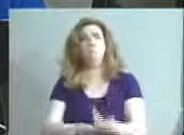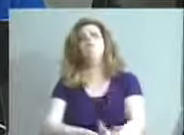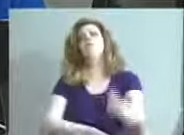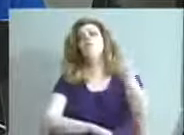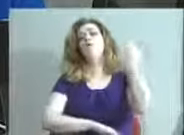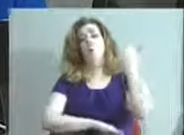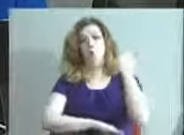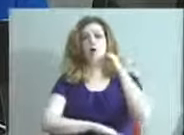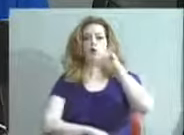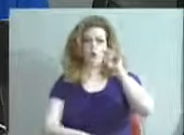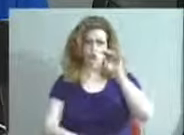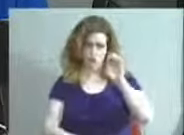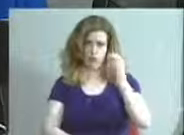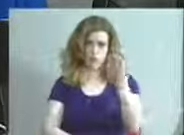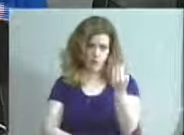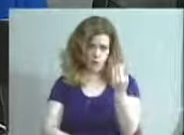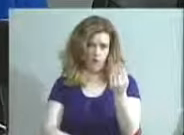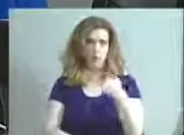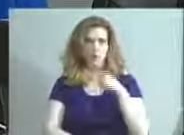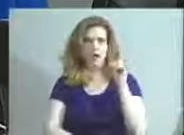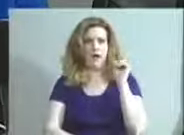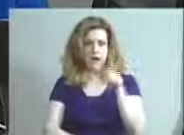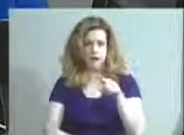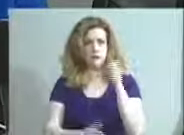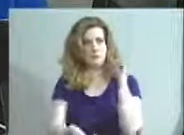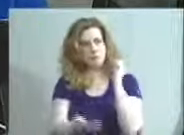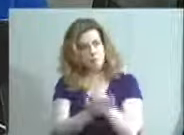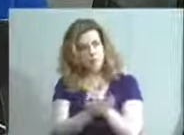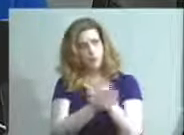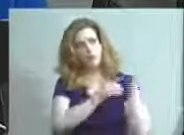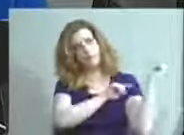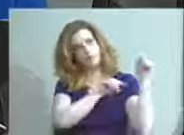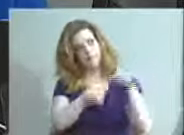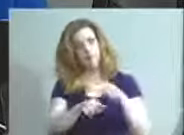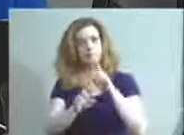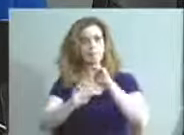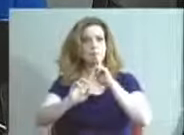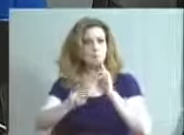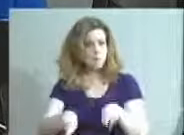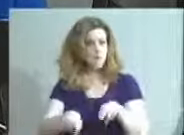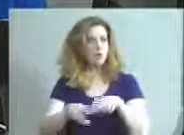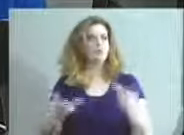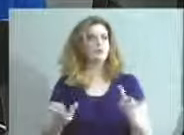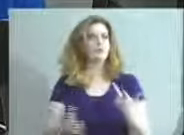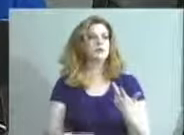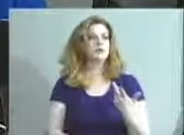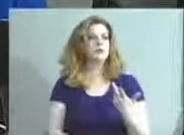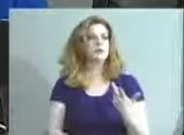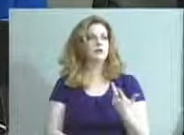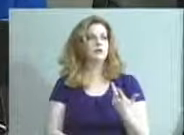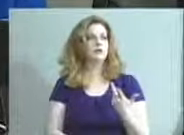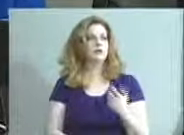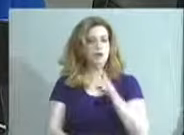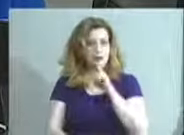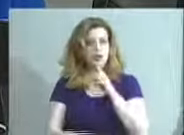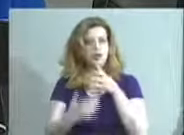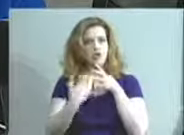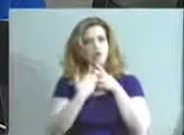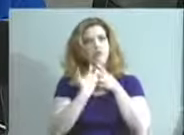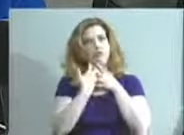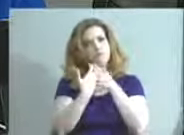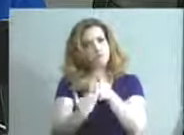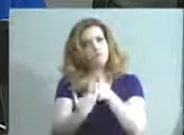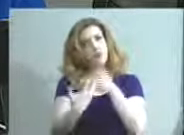14th when we're asked to approve it, that we can have them come and report to us and make sure that it's clearly in line with the strategic